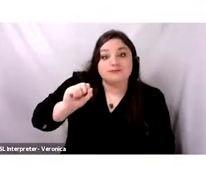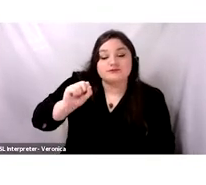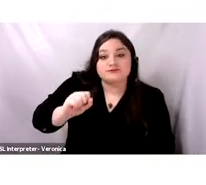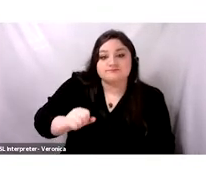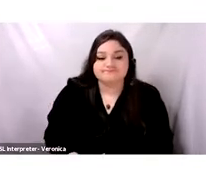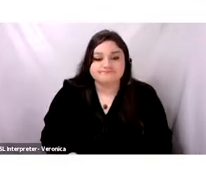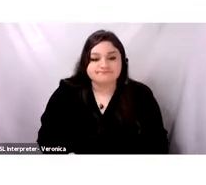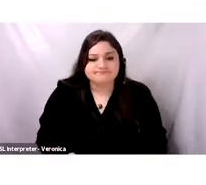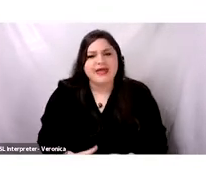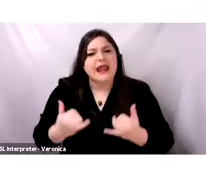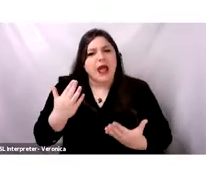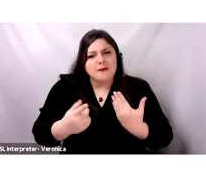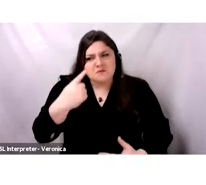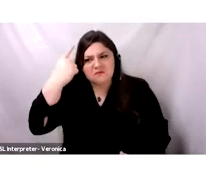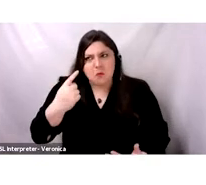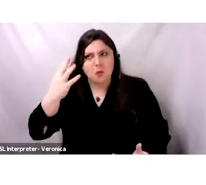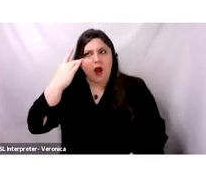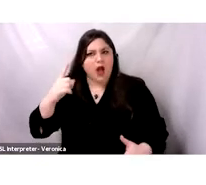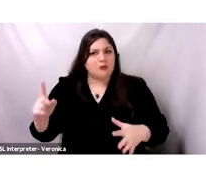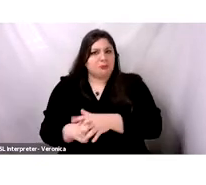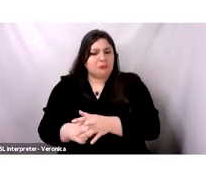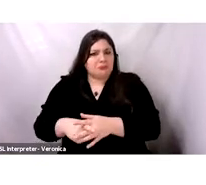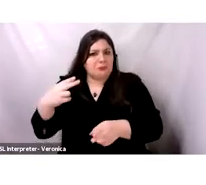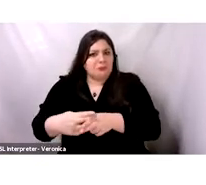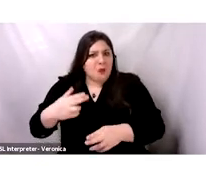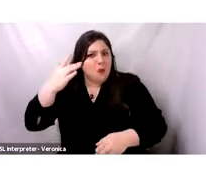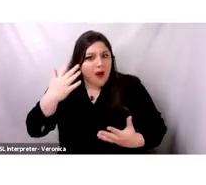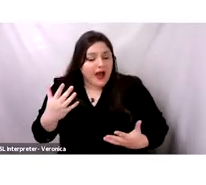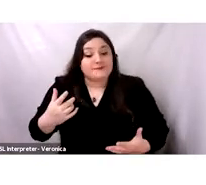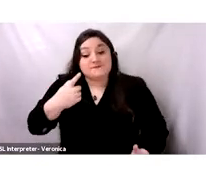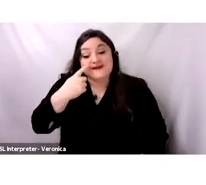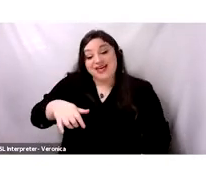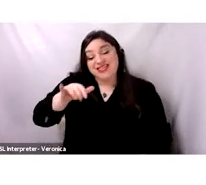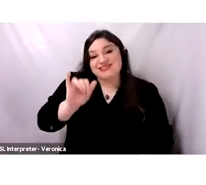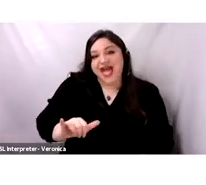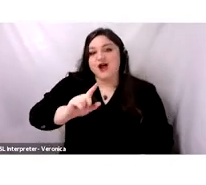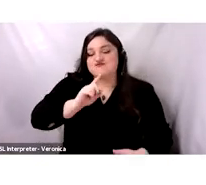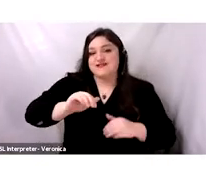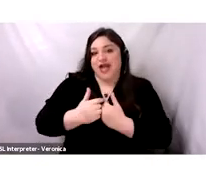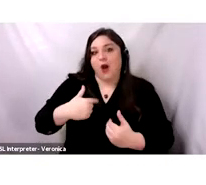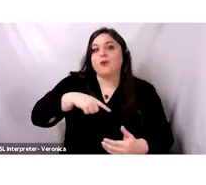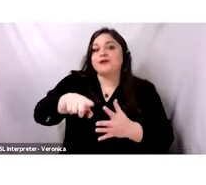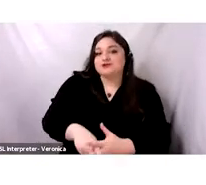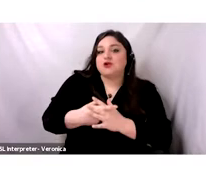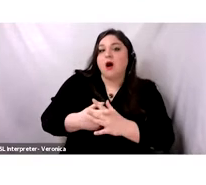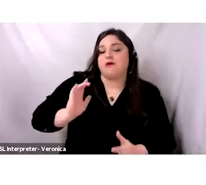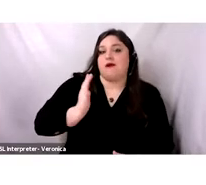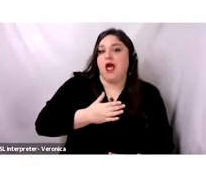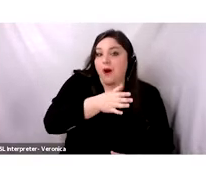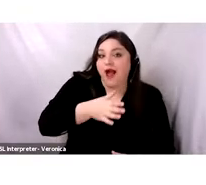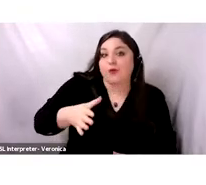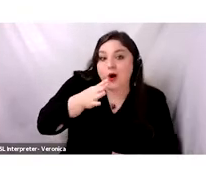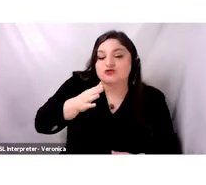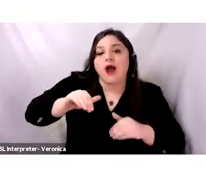In the context of regaining our indigenous agriculture and acquiring our food sovereignty,